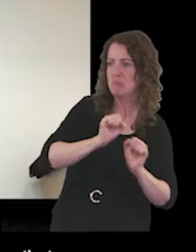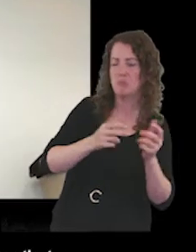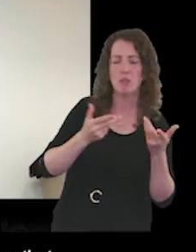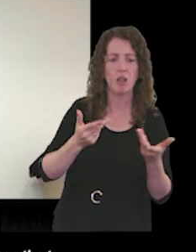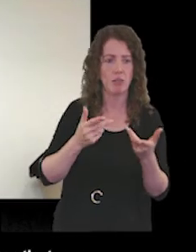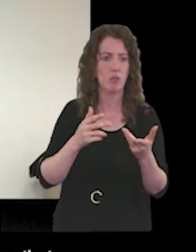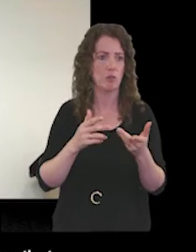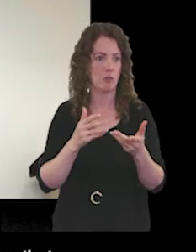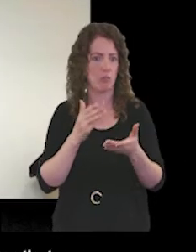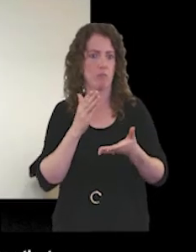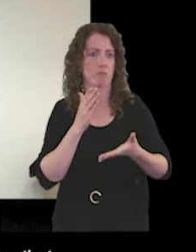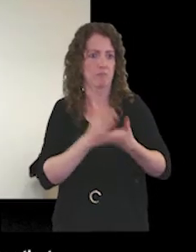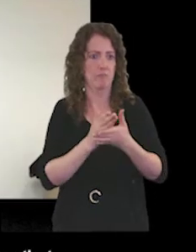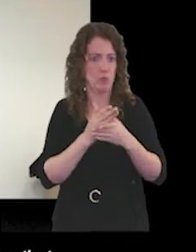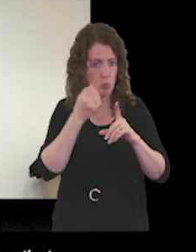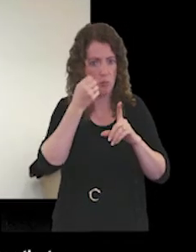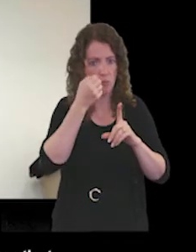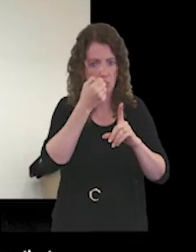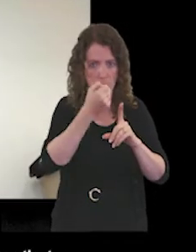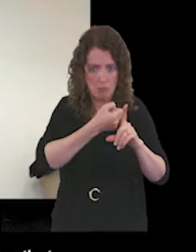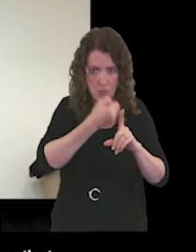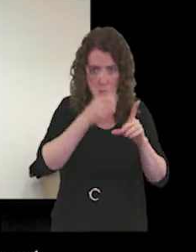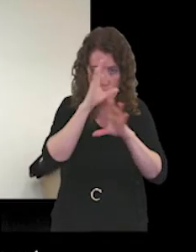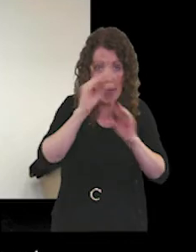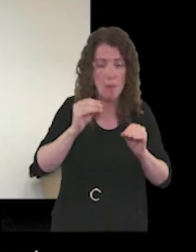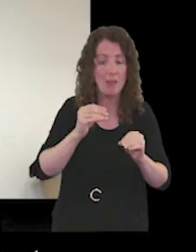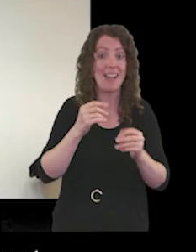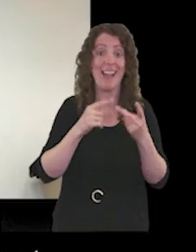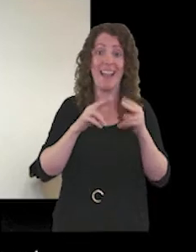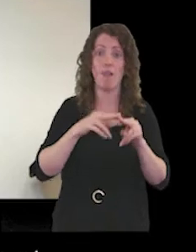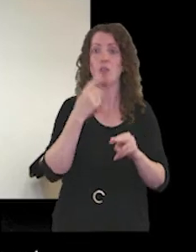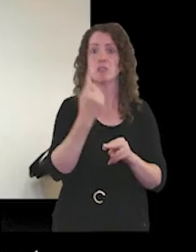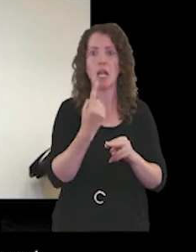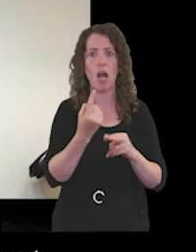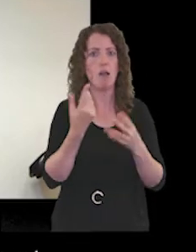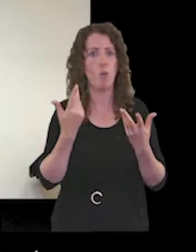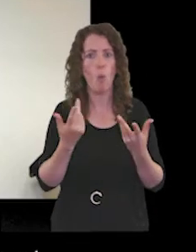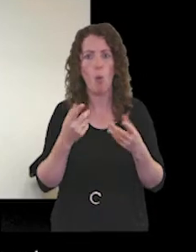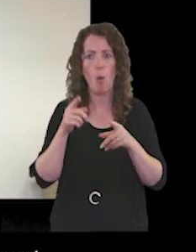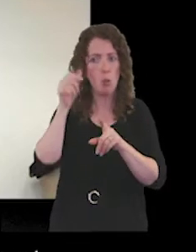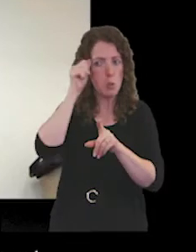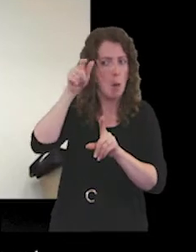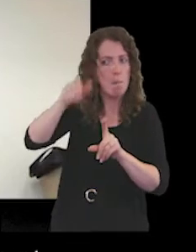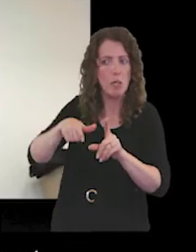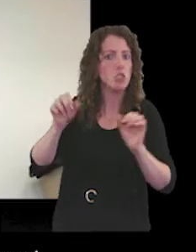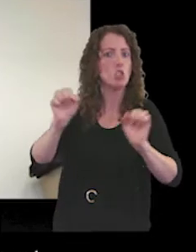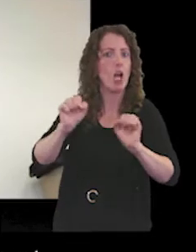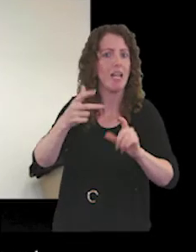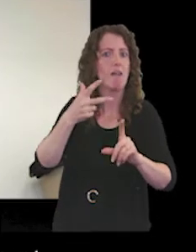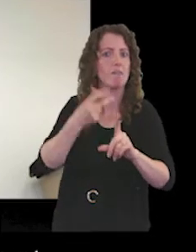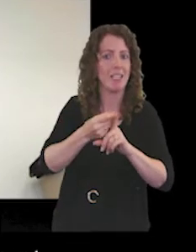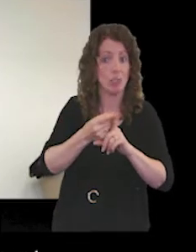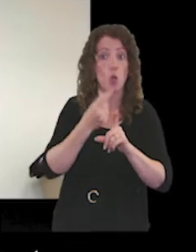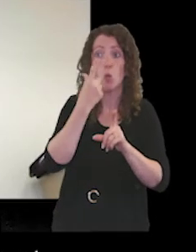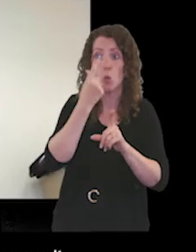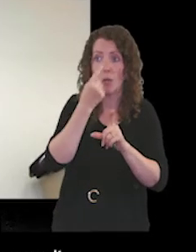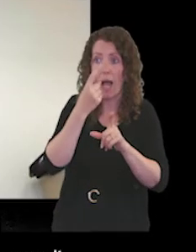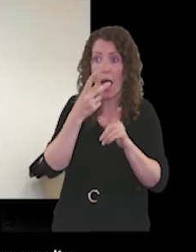and absolutely to reinforce that if you or someone you know hasn't had their vaccines yet you can book an